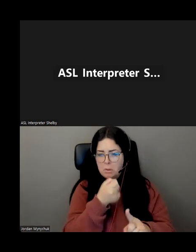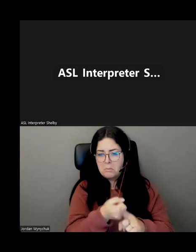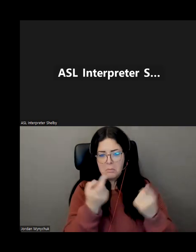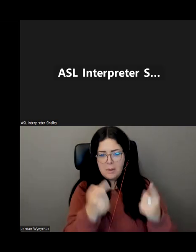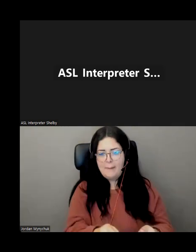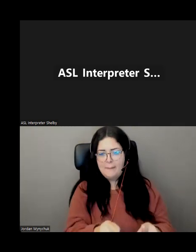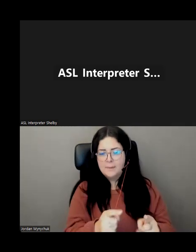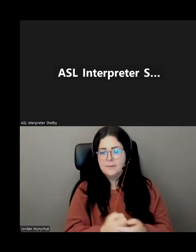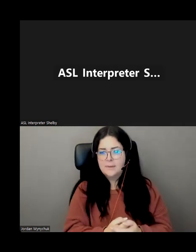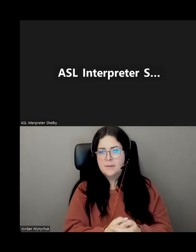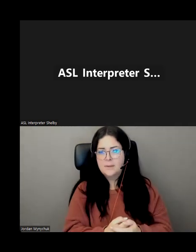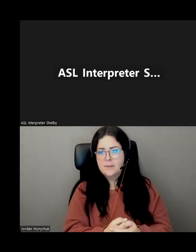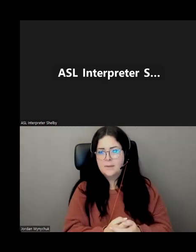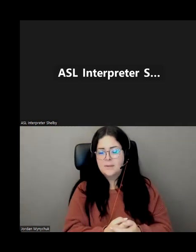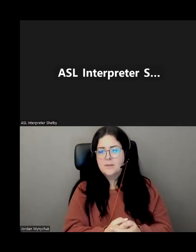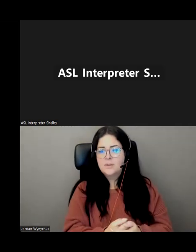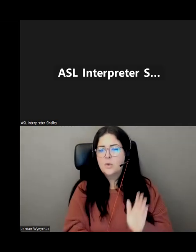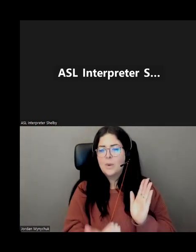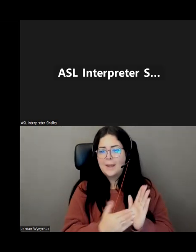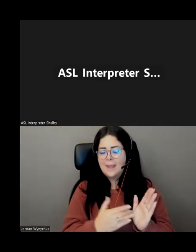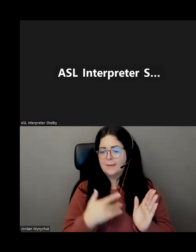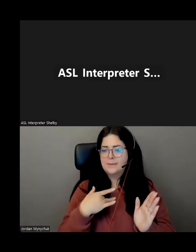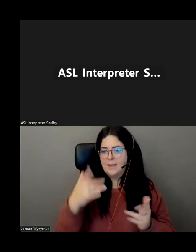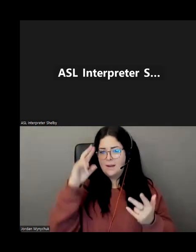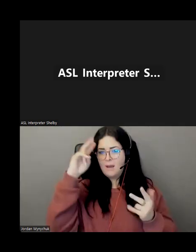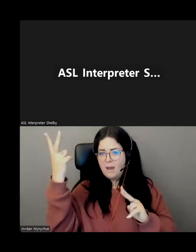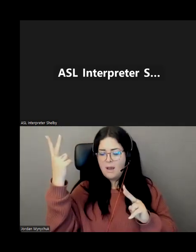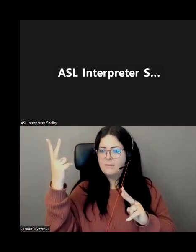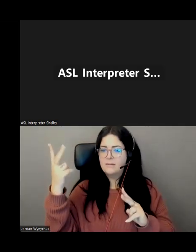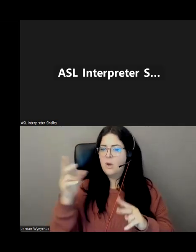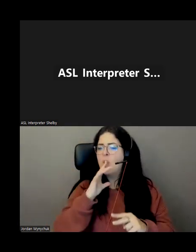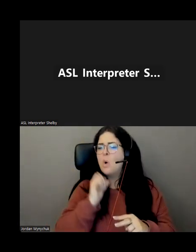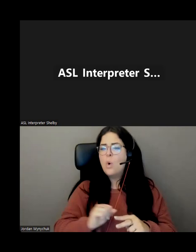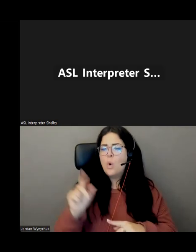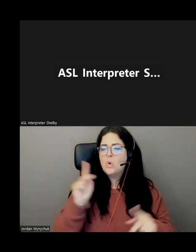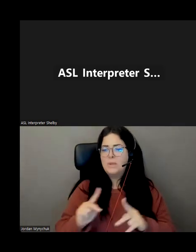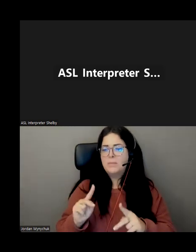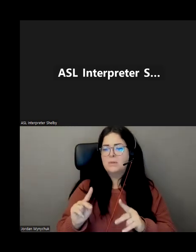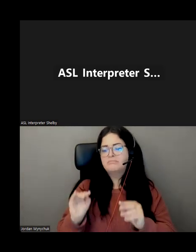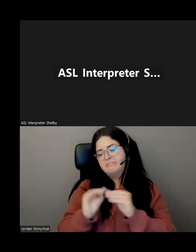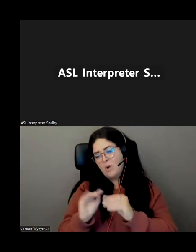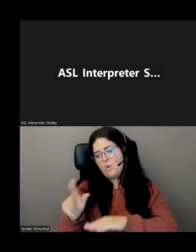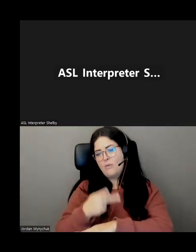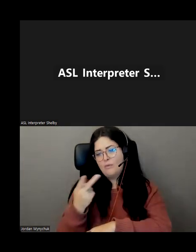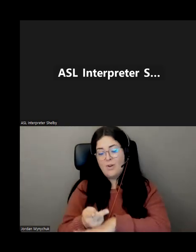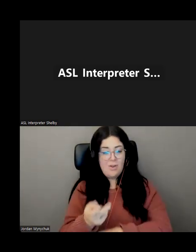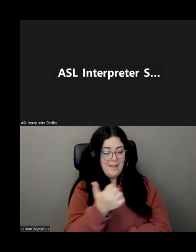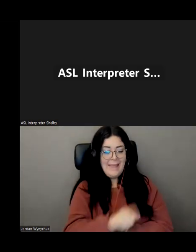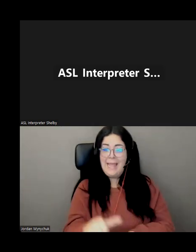so that is a you know misconception is is there's no discrimination anybody can have a fall at any age